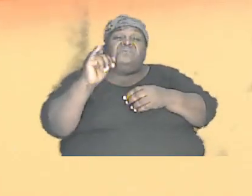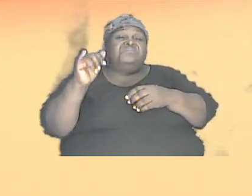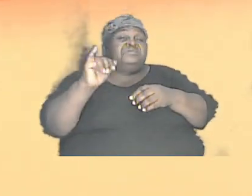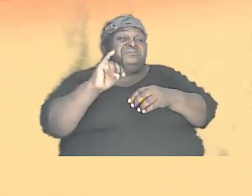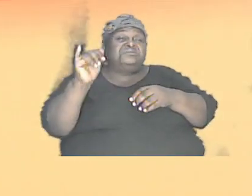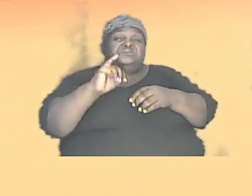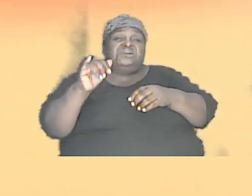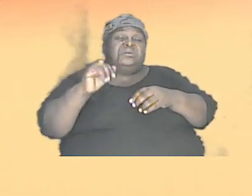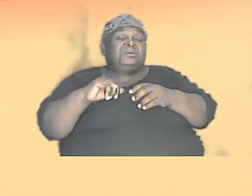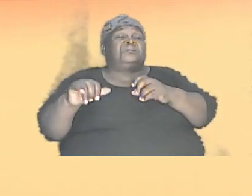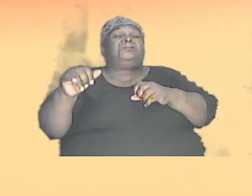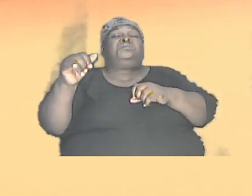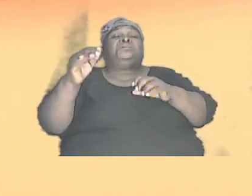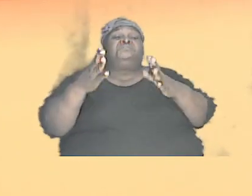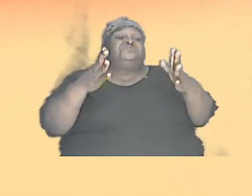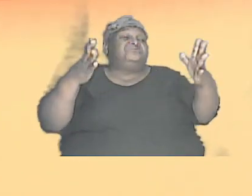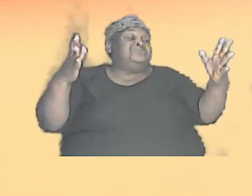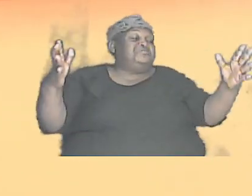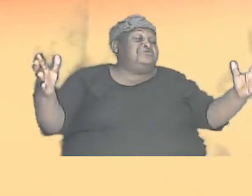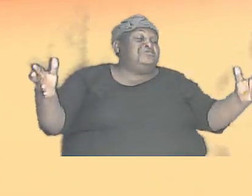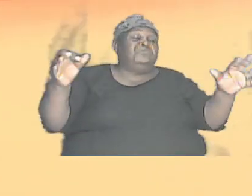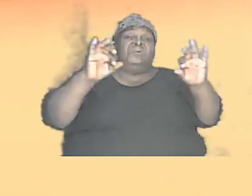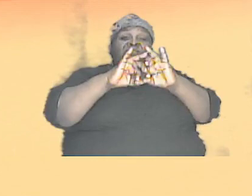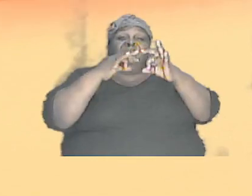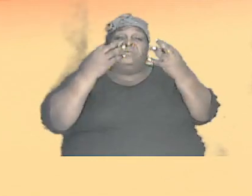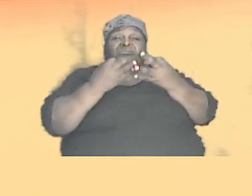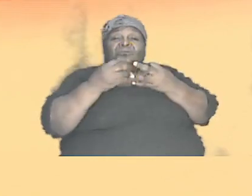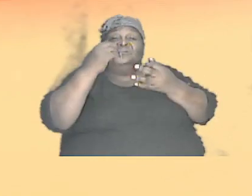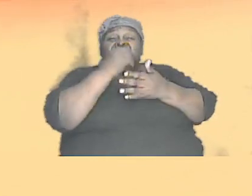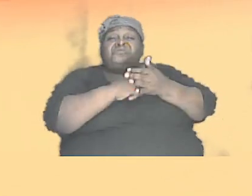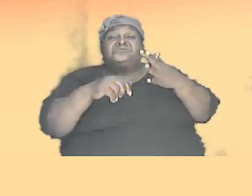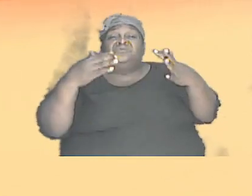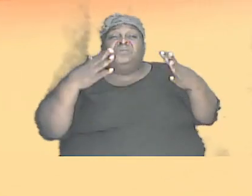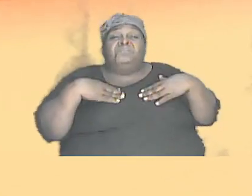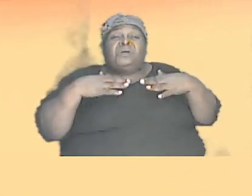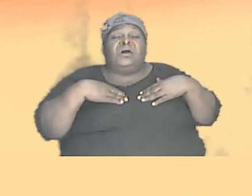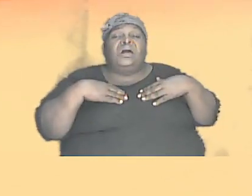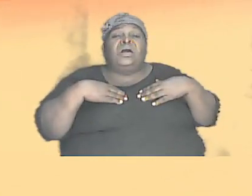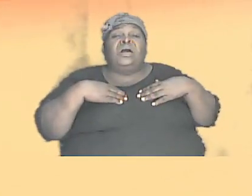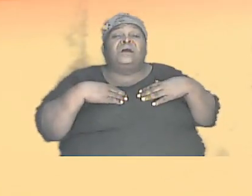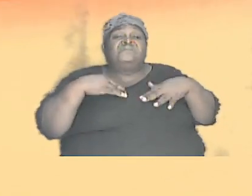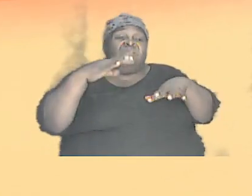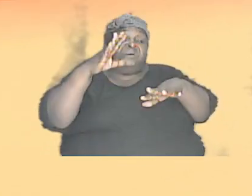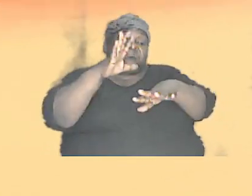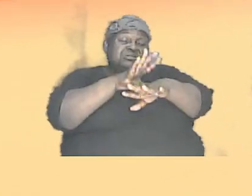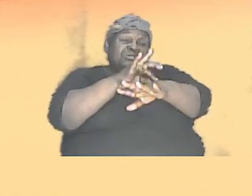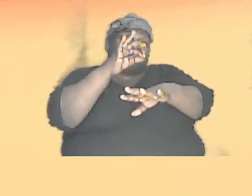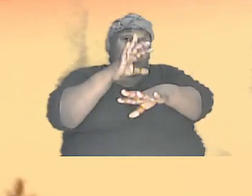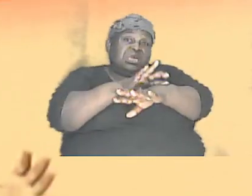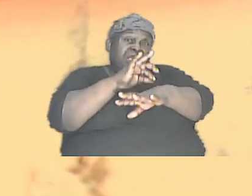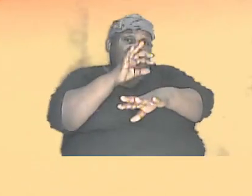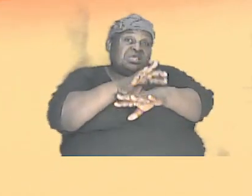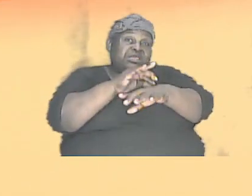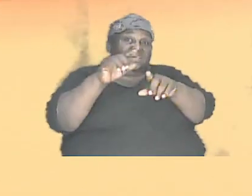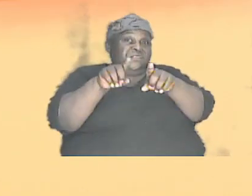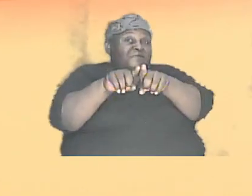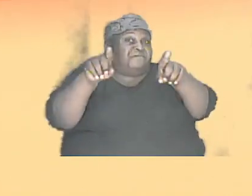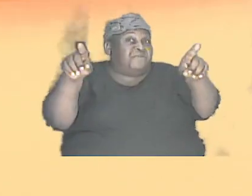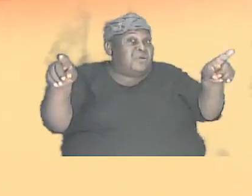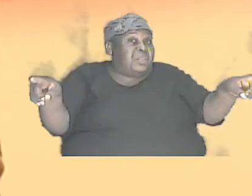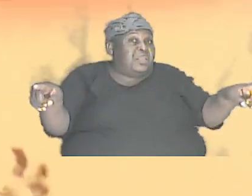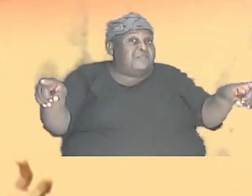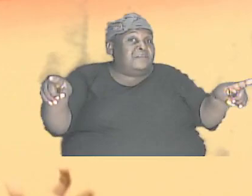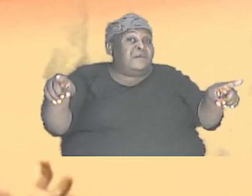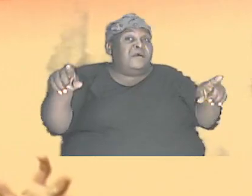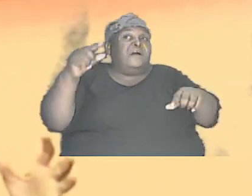ancestry you are going to find that some have pigmentation differently because the gene pool is so big and